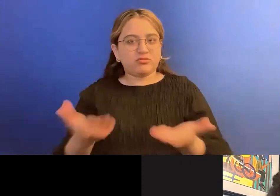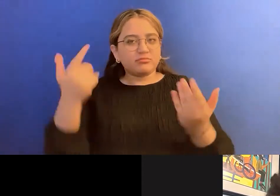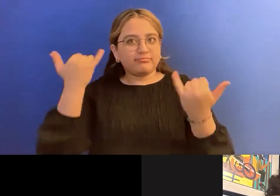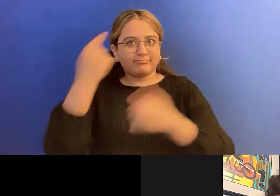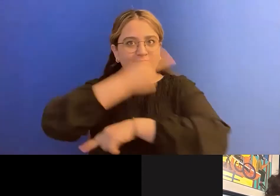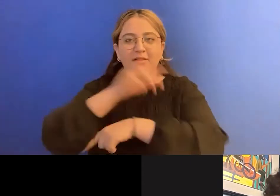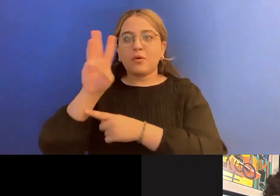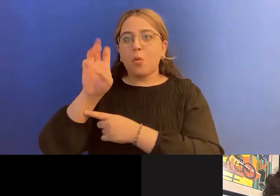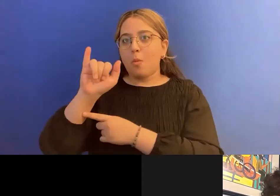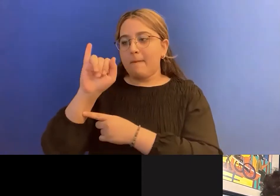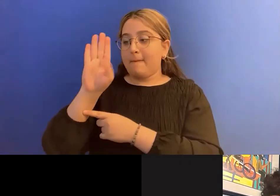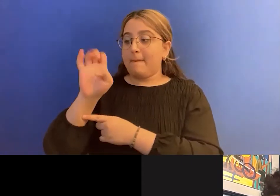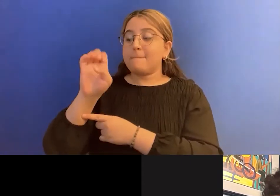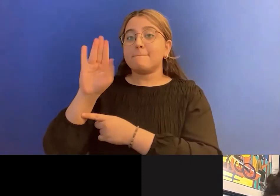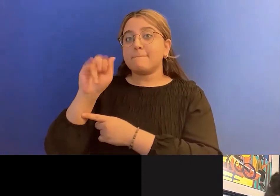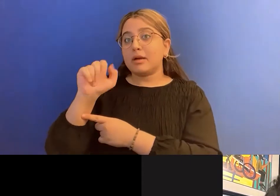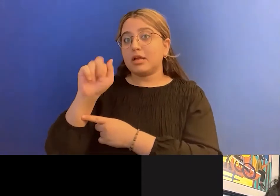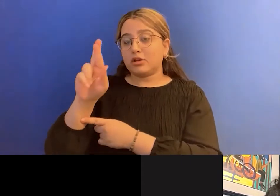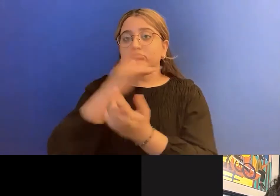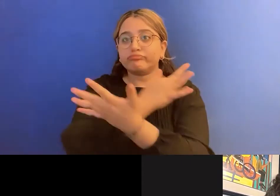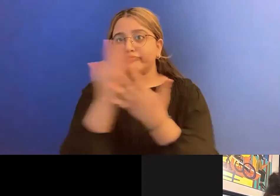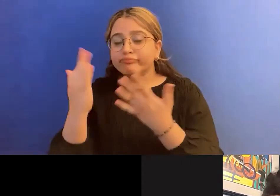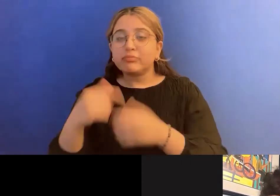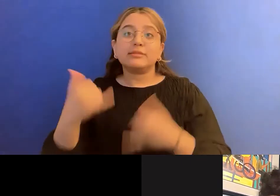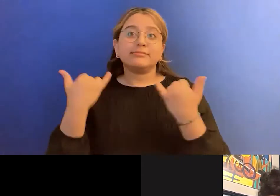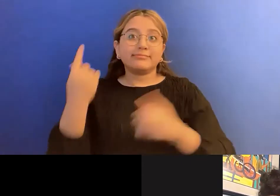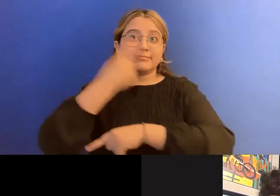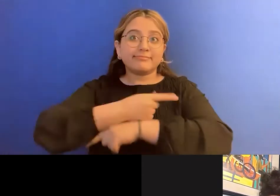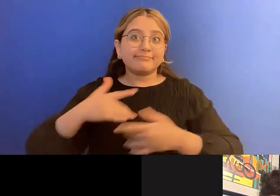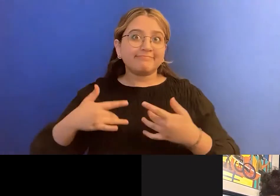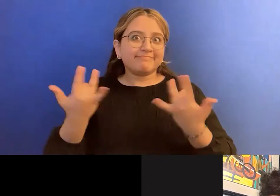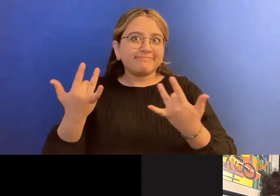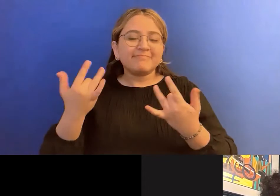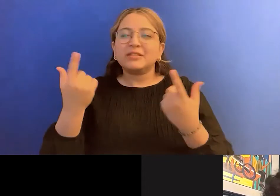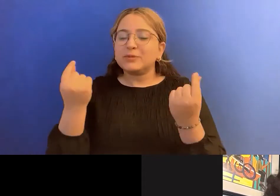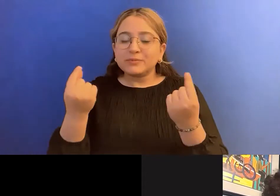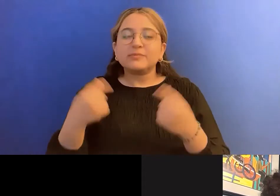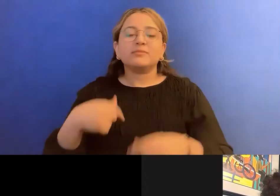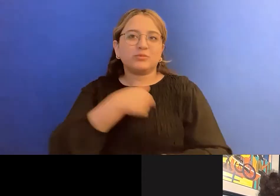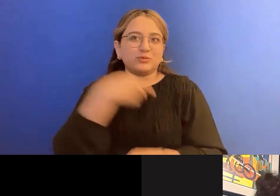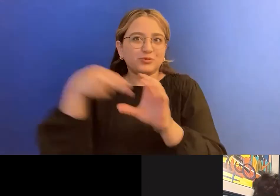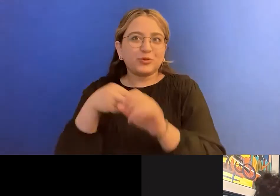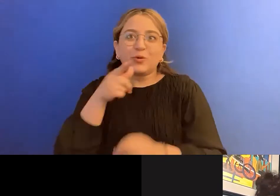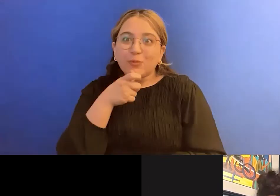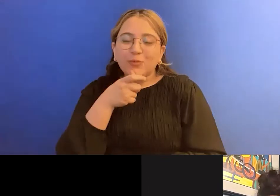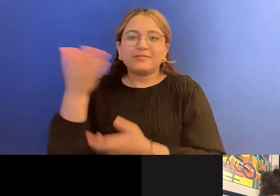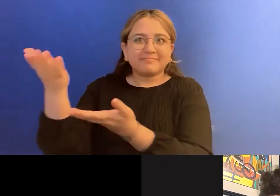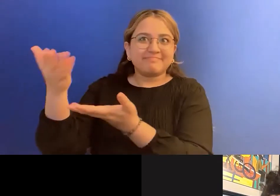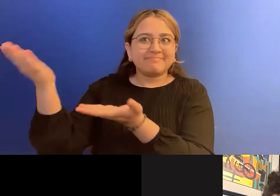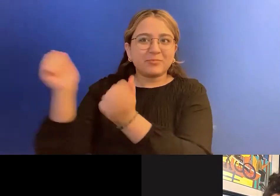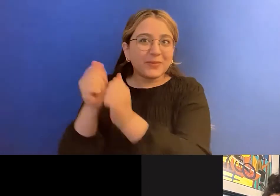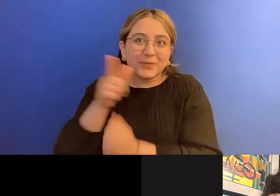special Fat Liberation Month edition, we are joined by Artie from Curves Become Her. Hi, Artie. Hi.